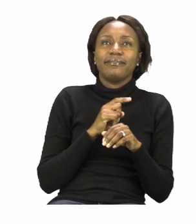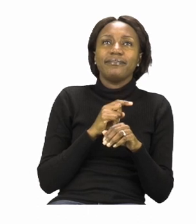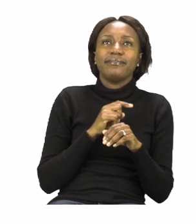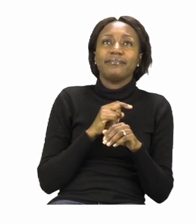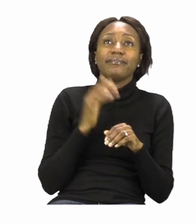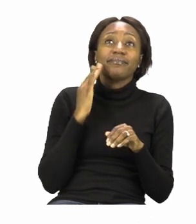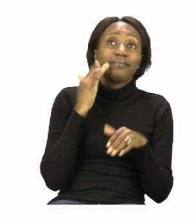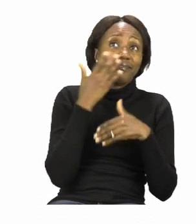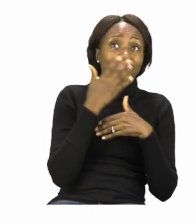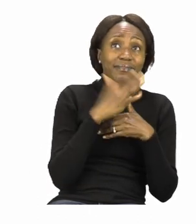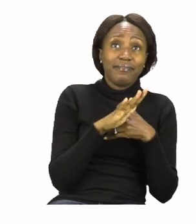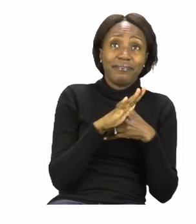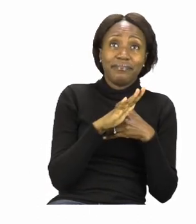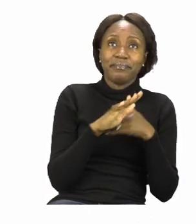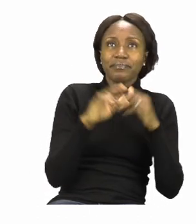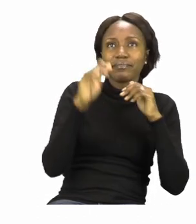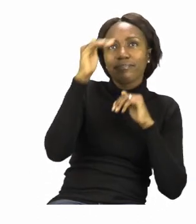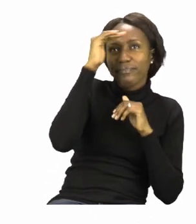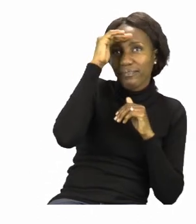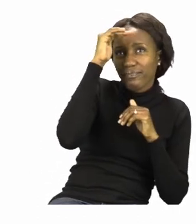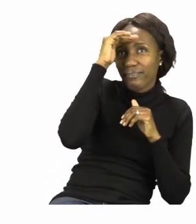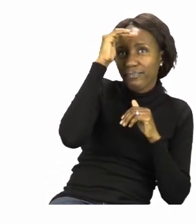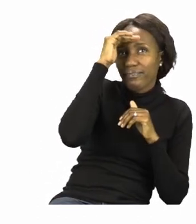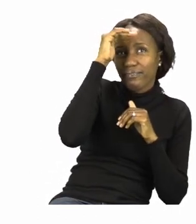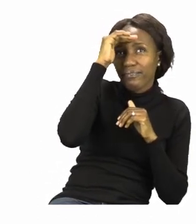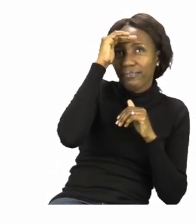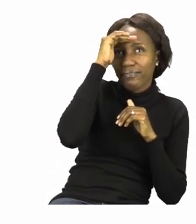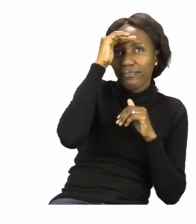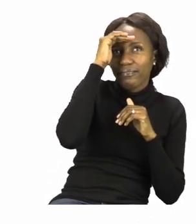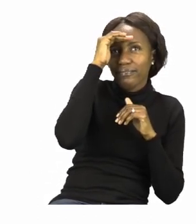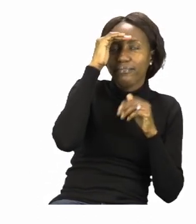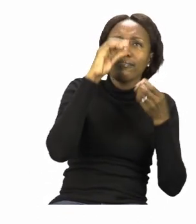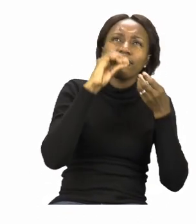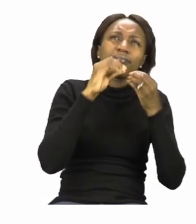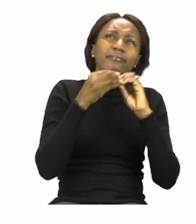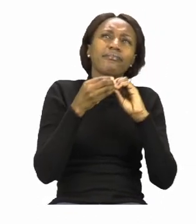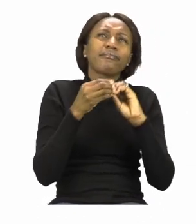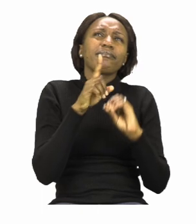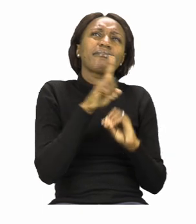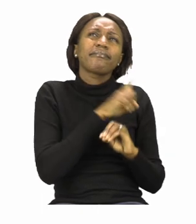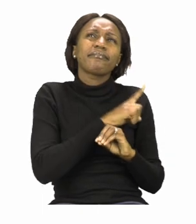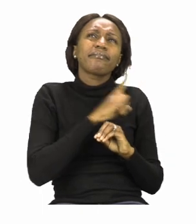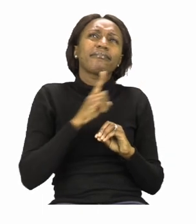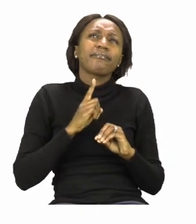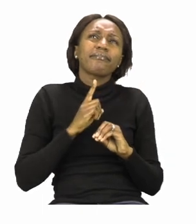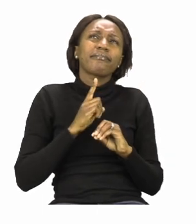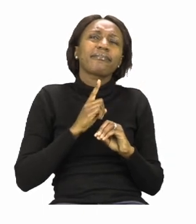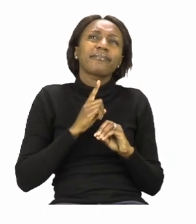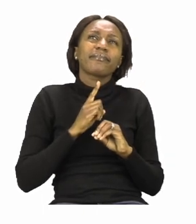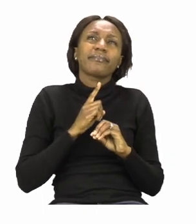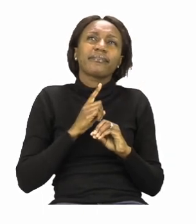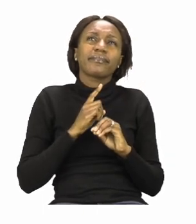going to look for the word 11 and circle it on the number words we can see.